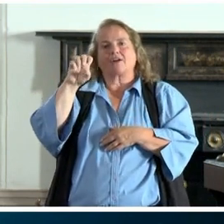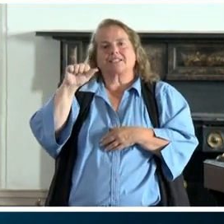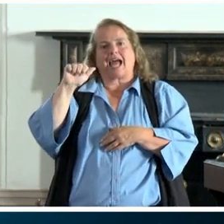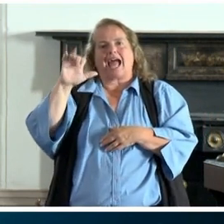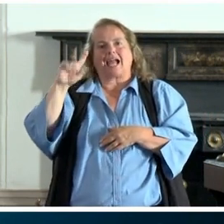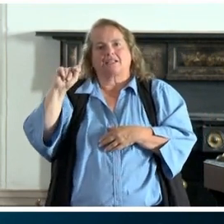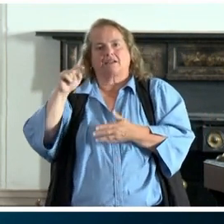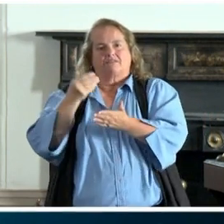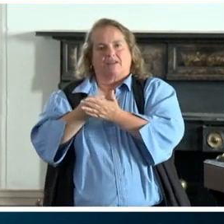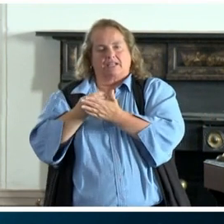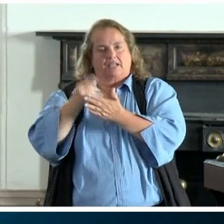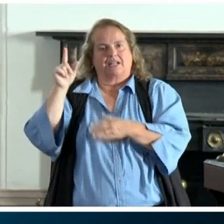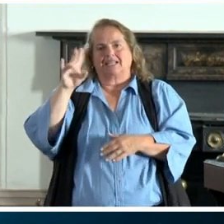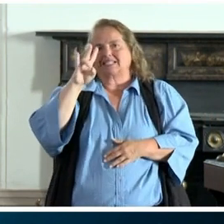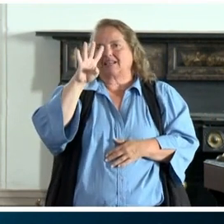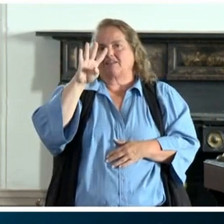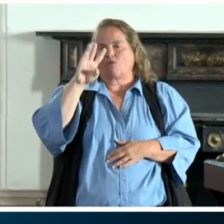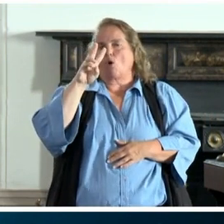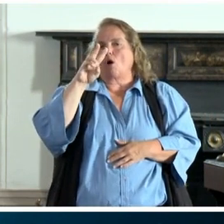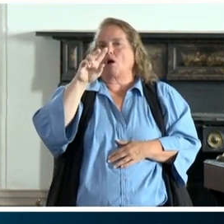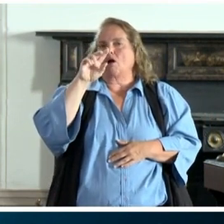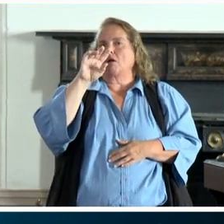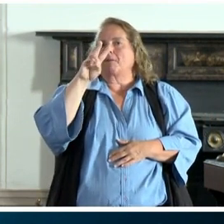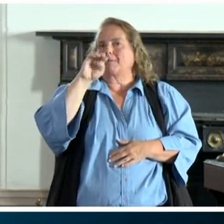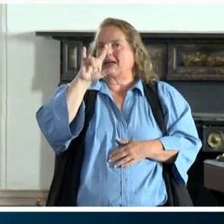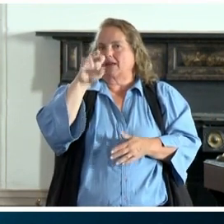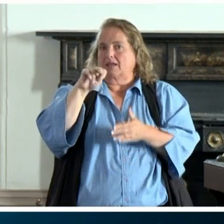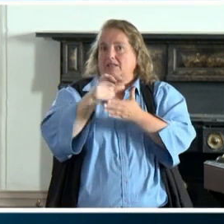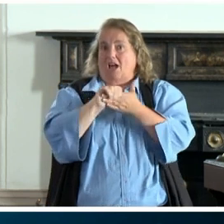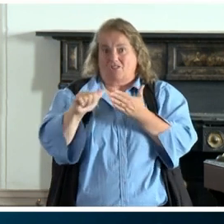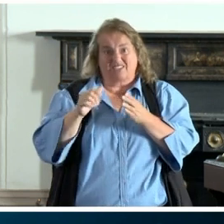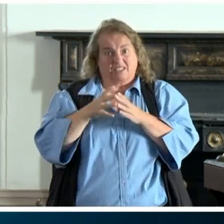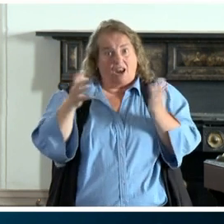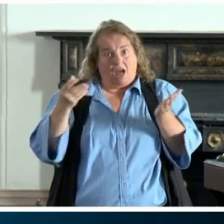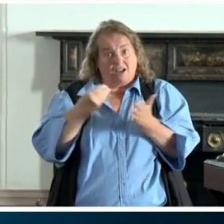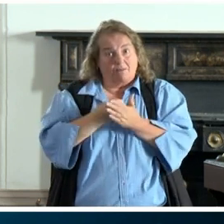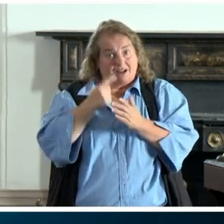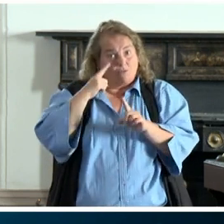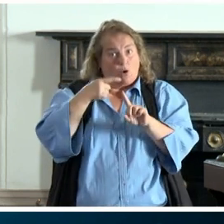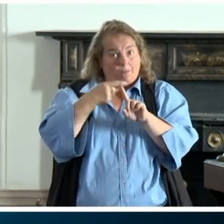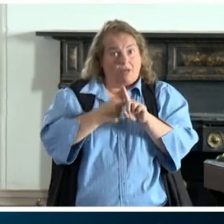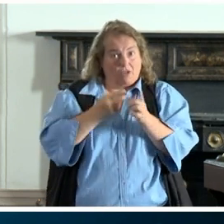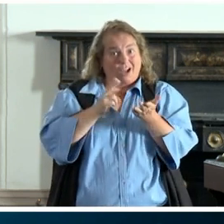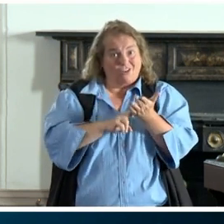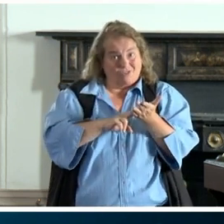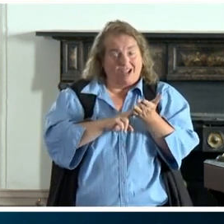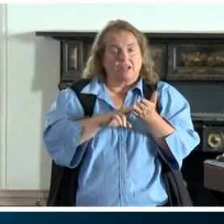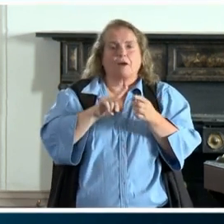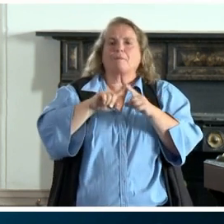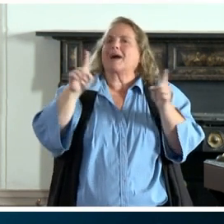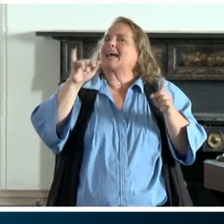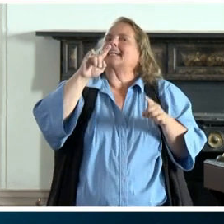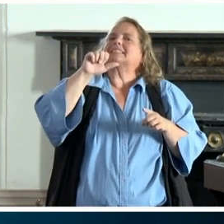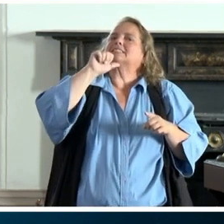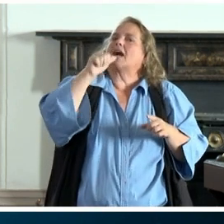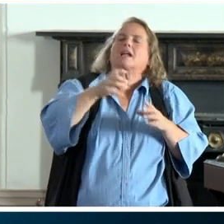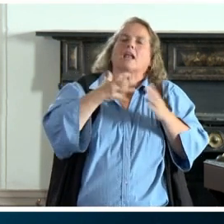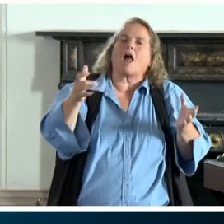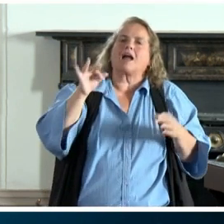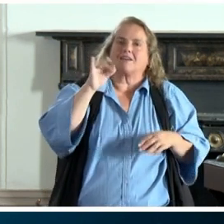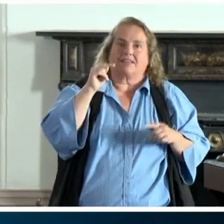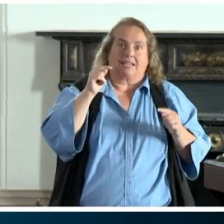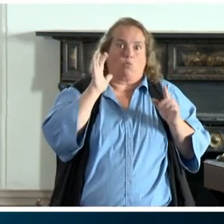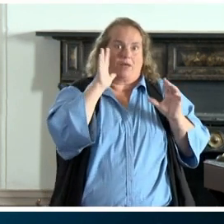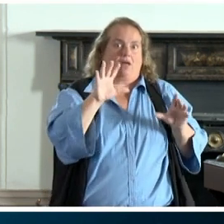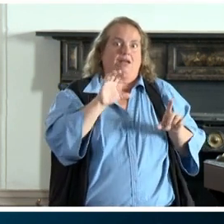.4 million. It seems like a lot for a one-month contract. It is not if it gets us immediately caught up and it gives